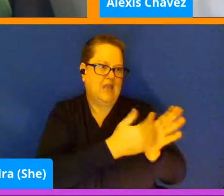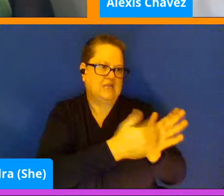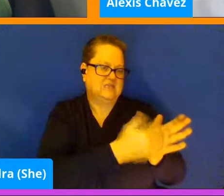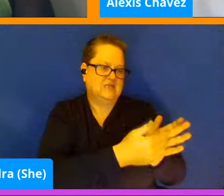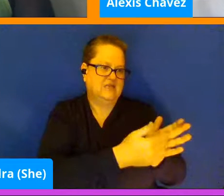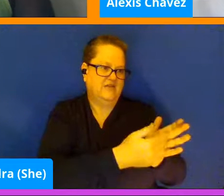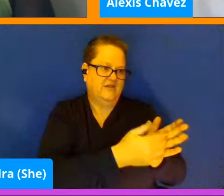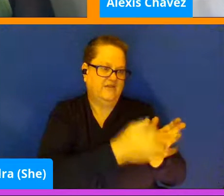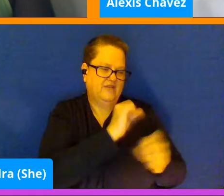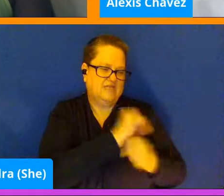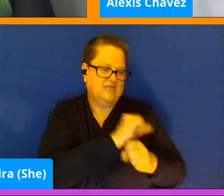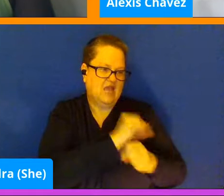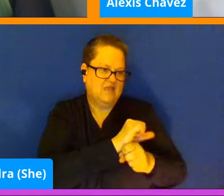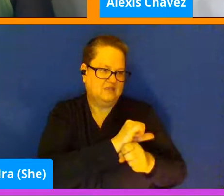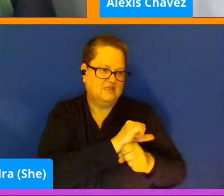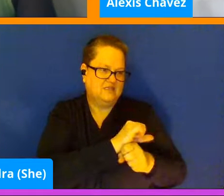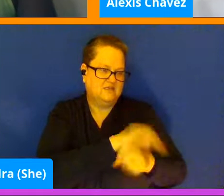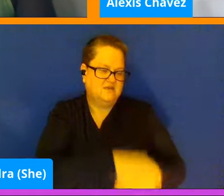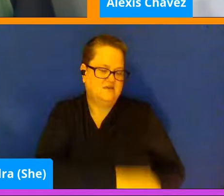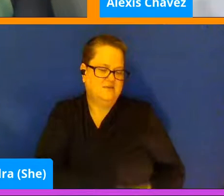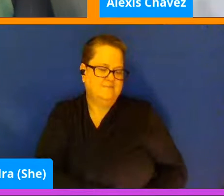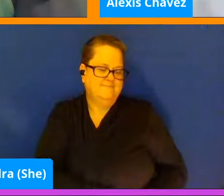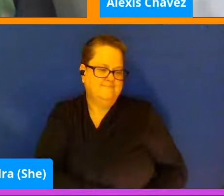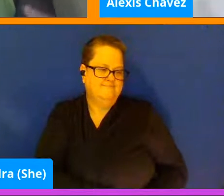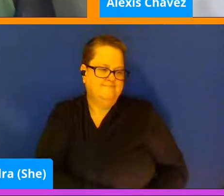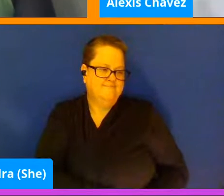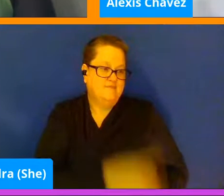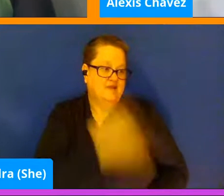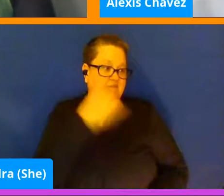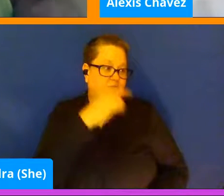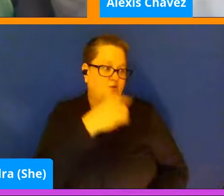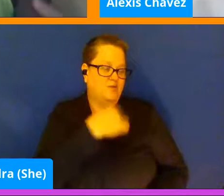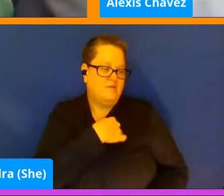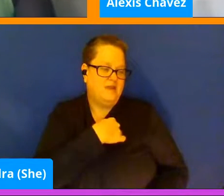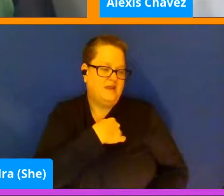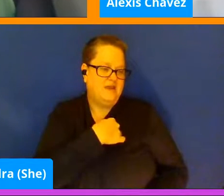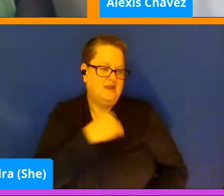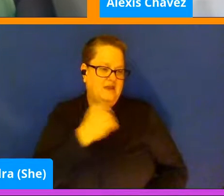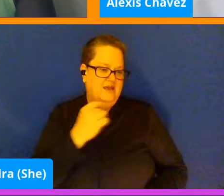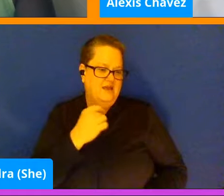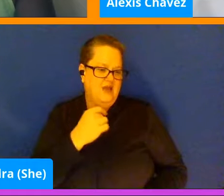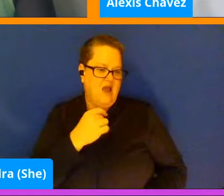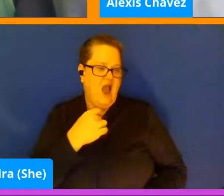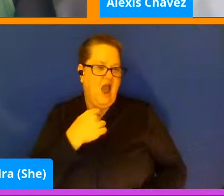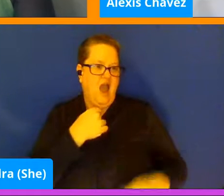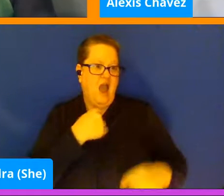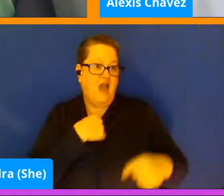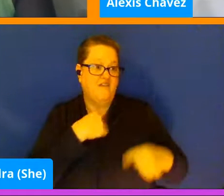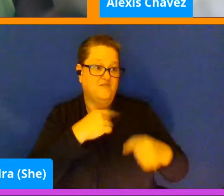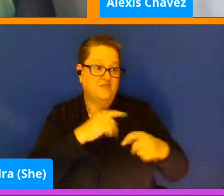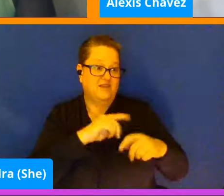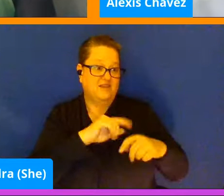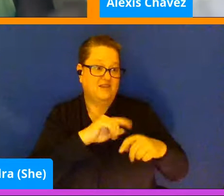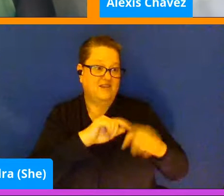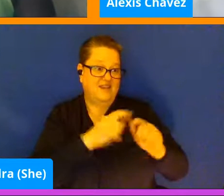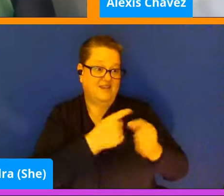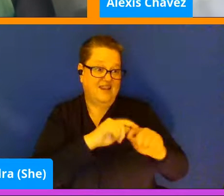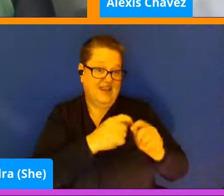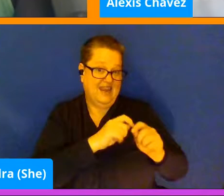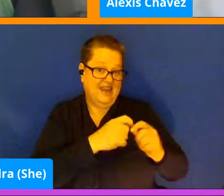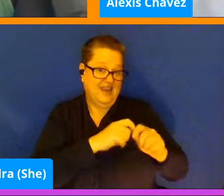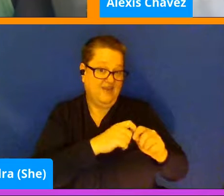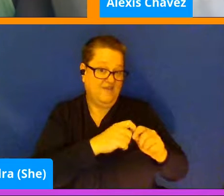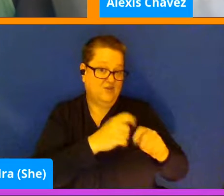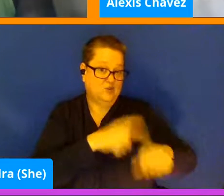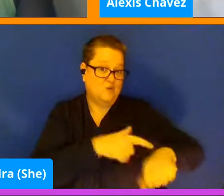task. And for me, since I have been knitting for so long, I don't have to think about